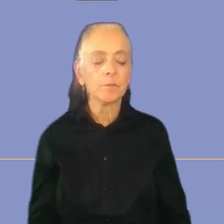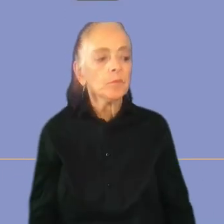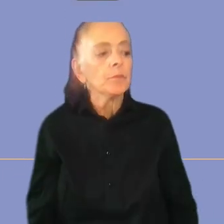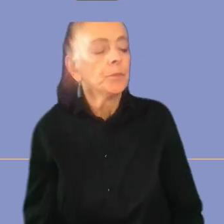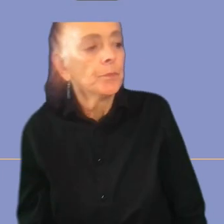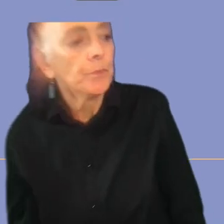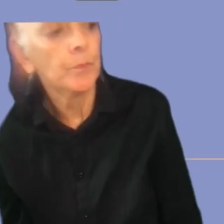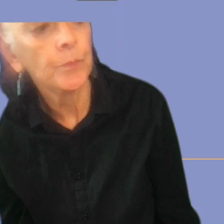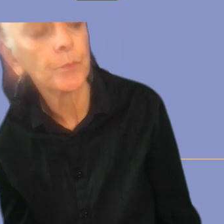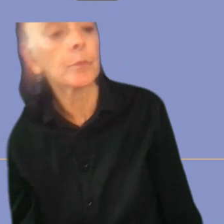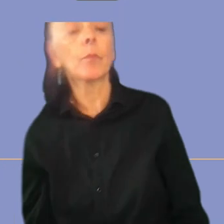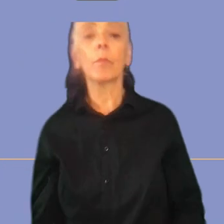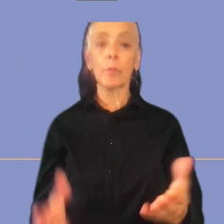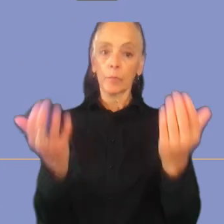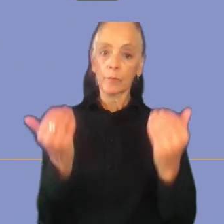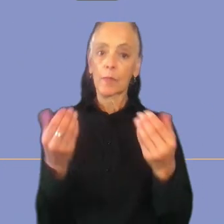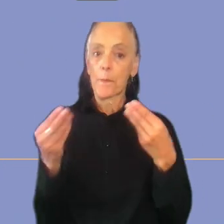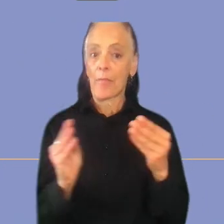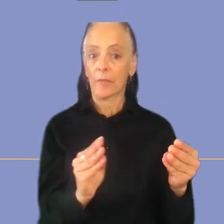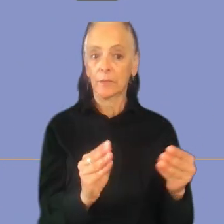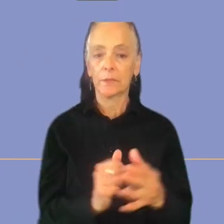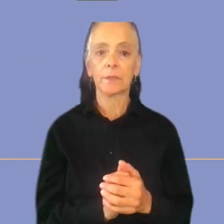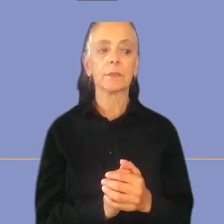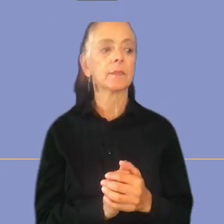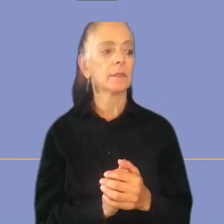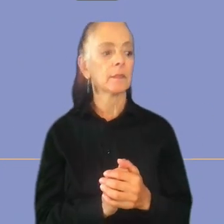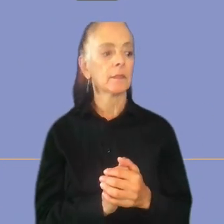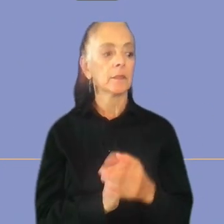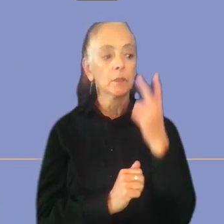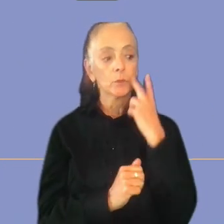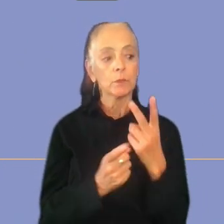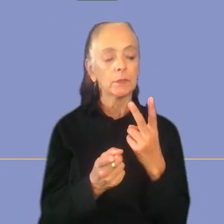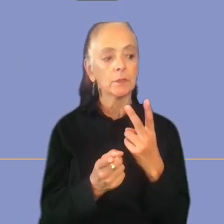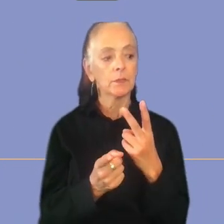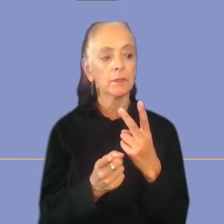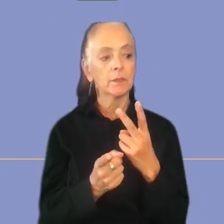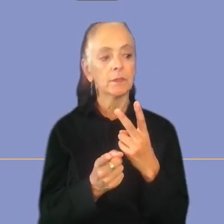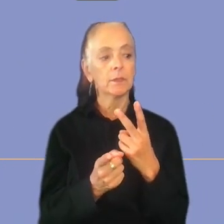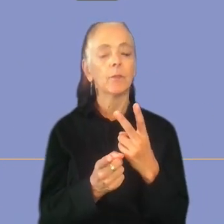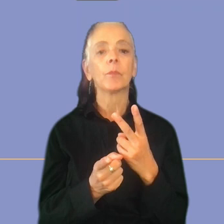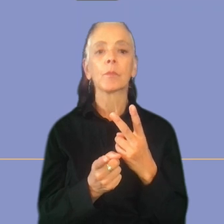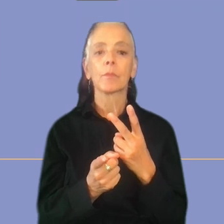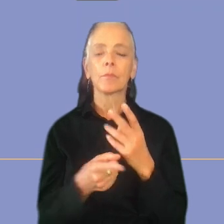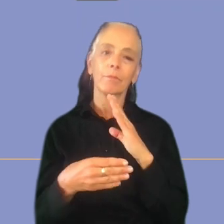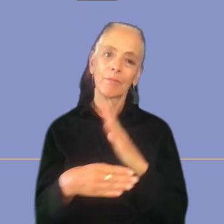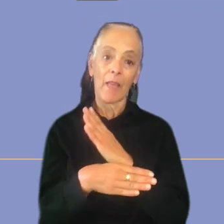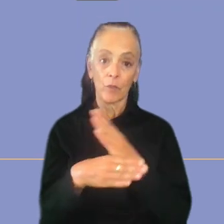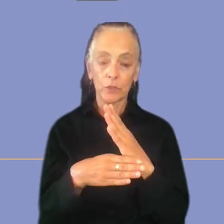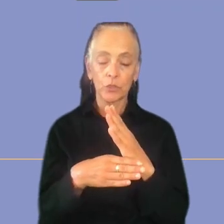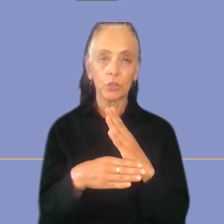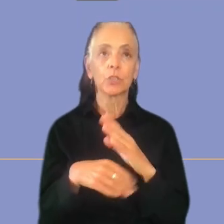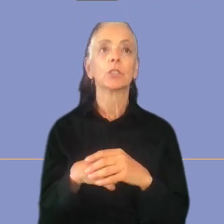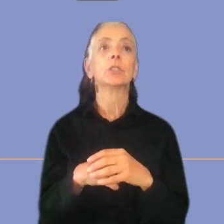So now about the methods. So here it actually just shows that on average per